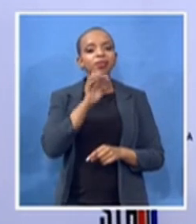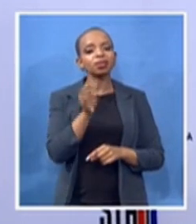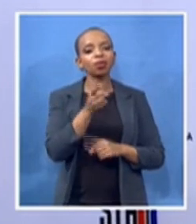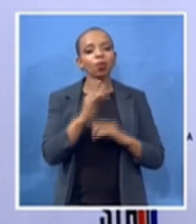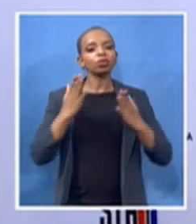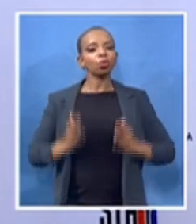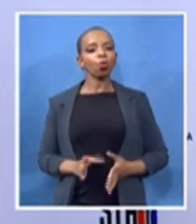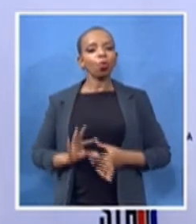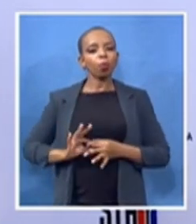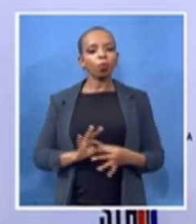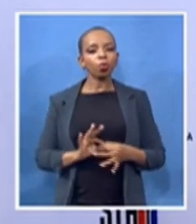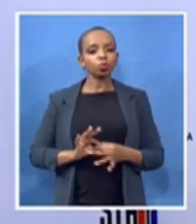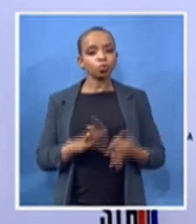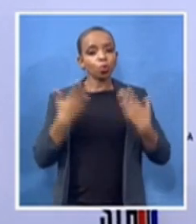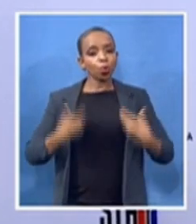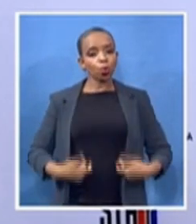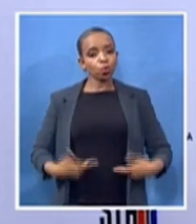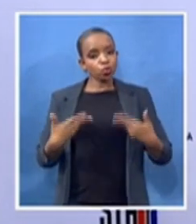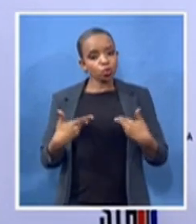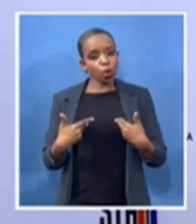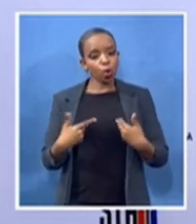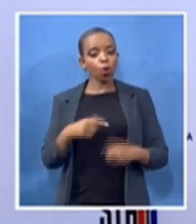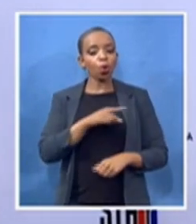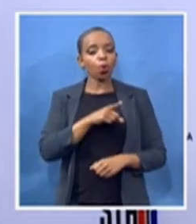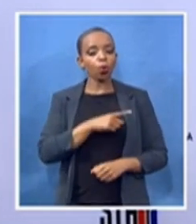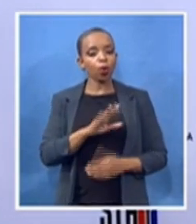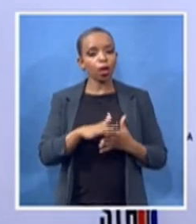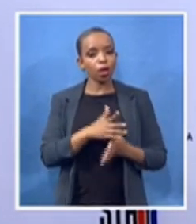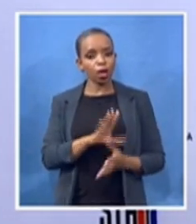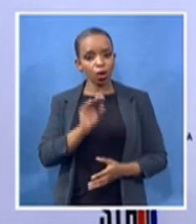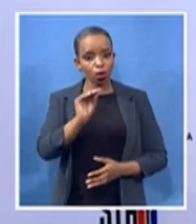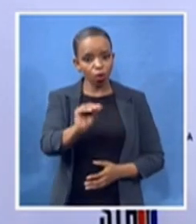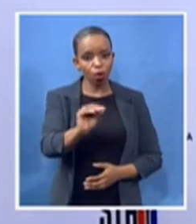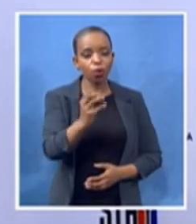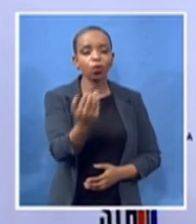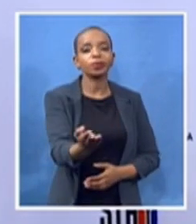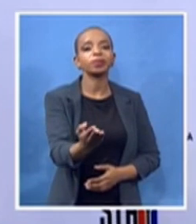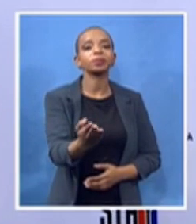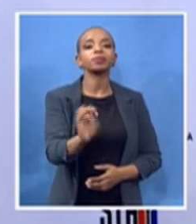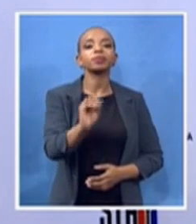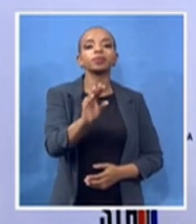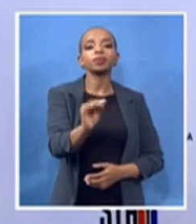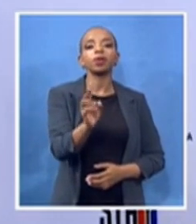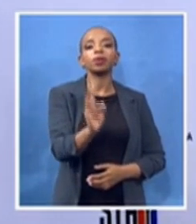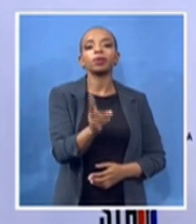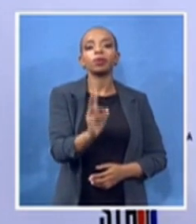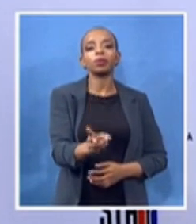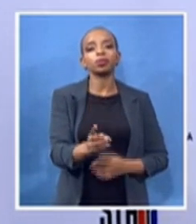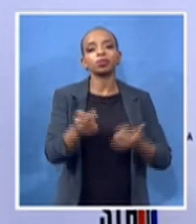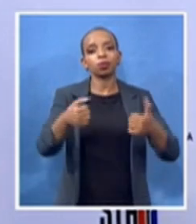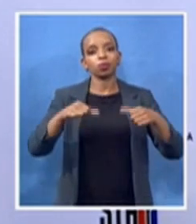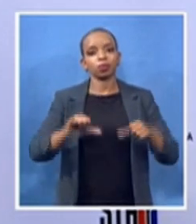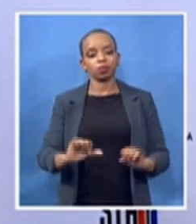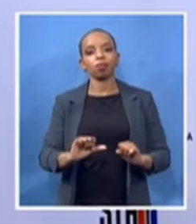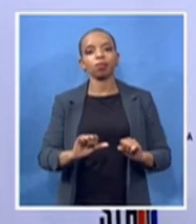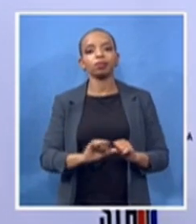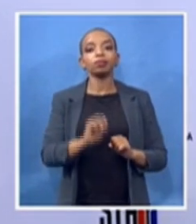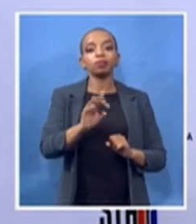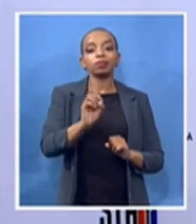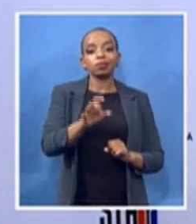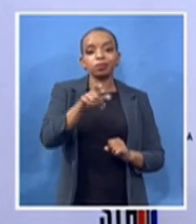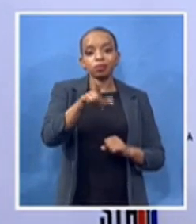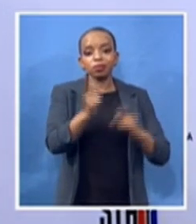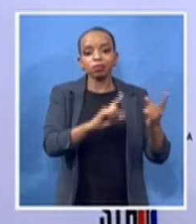we will have the launch of the documentary film which will of course be showing um the traverse of